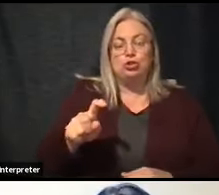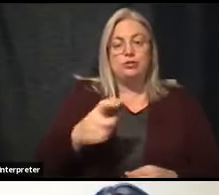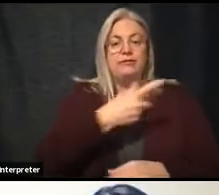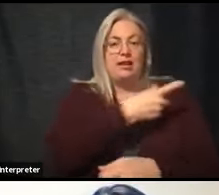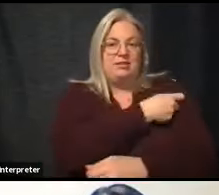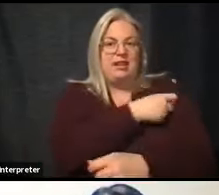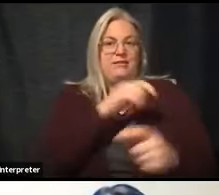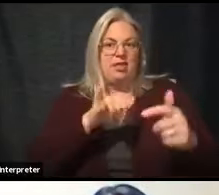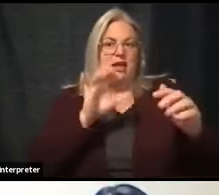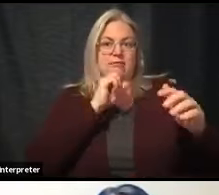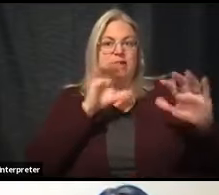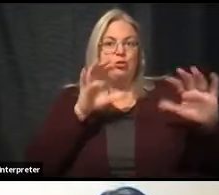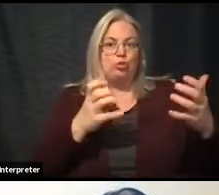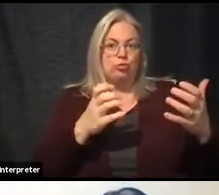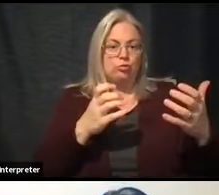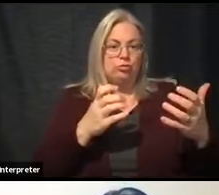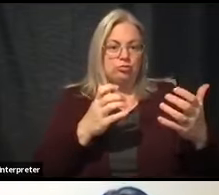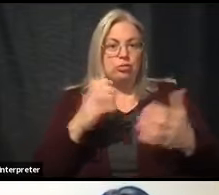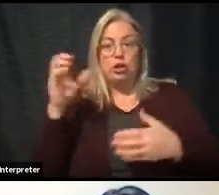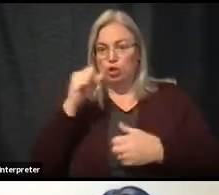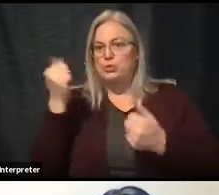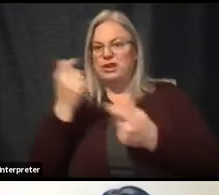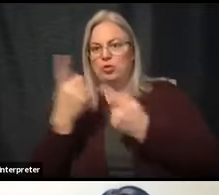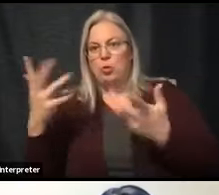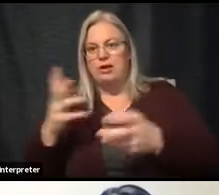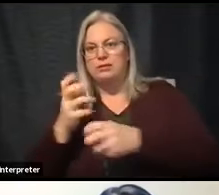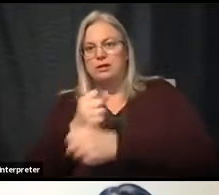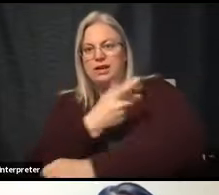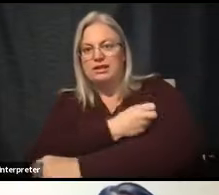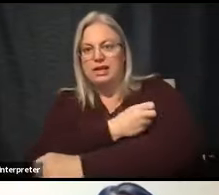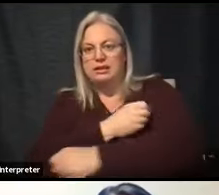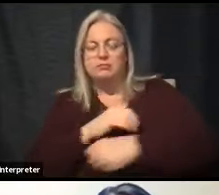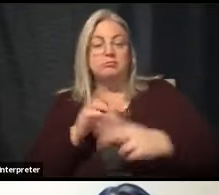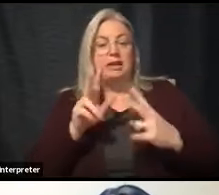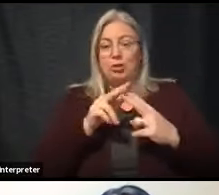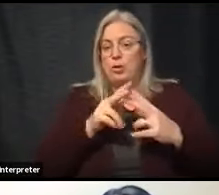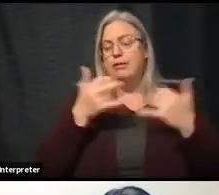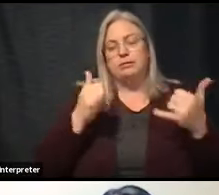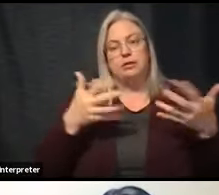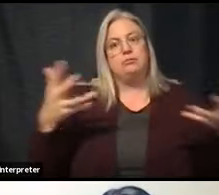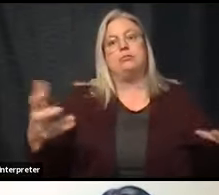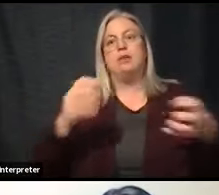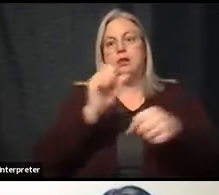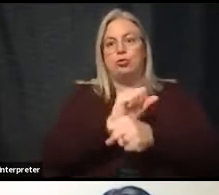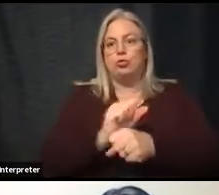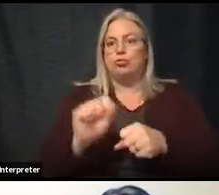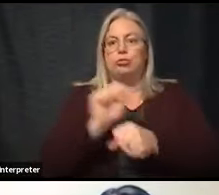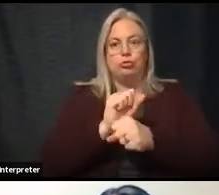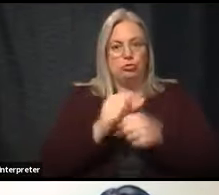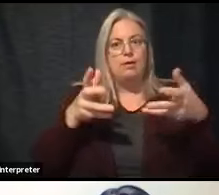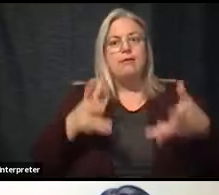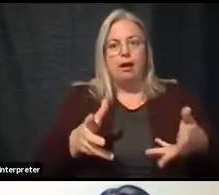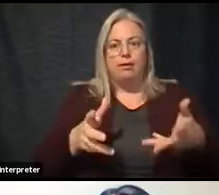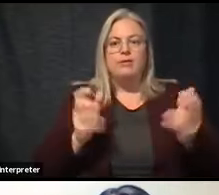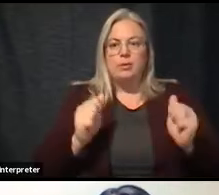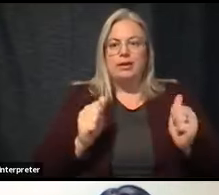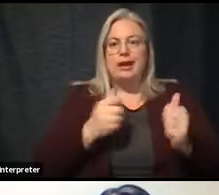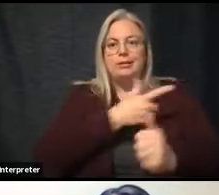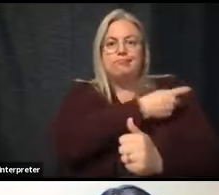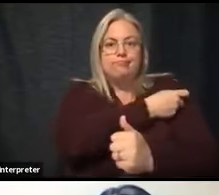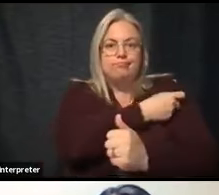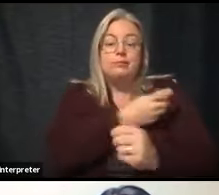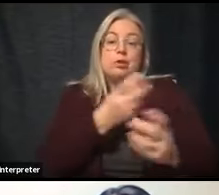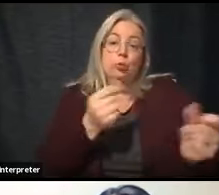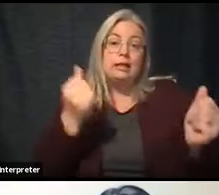assuming that everyone is being vaccinated. Either way, we still have a lot of work to do. We can do that very quickly if we have more